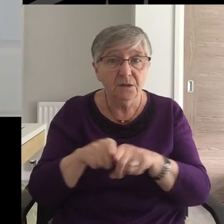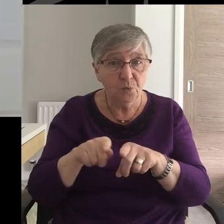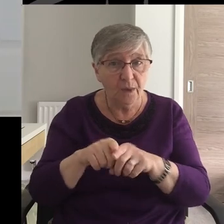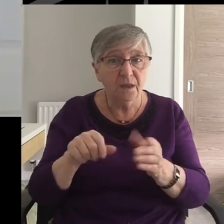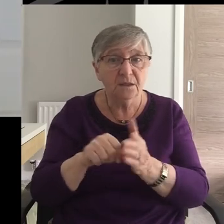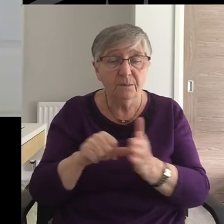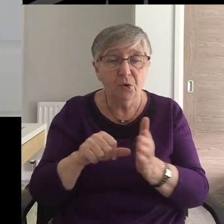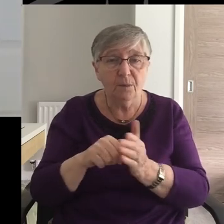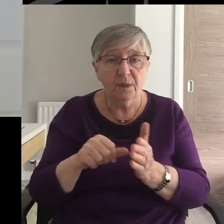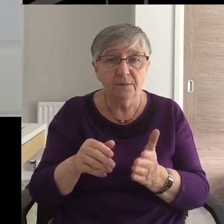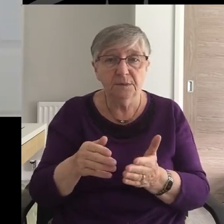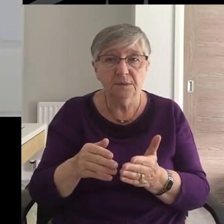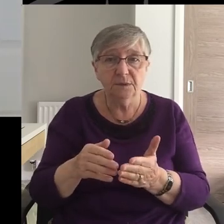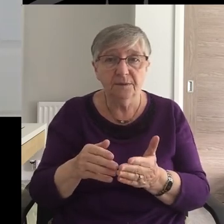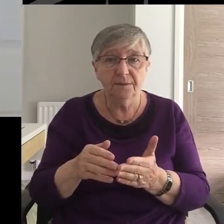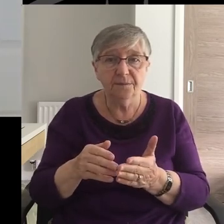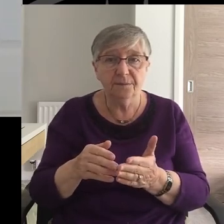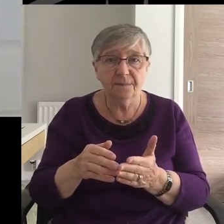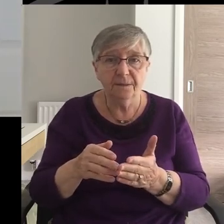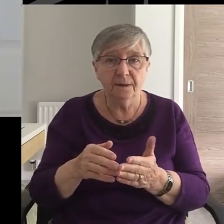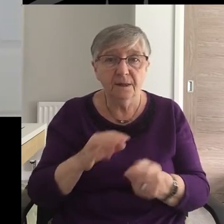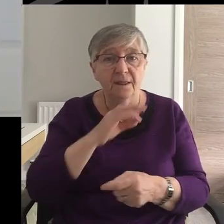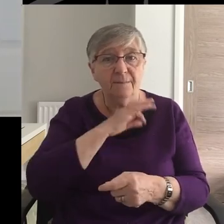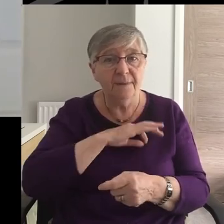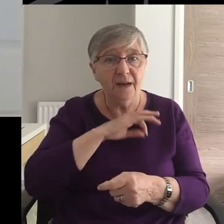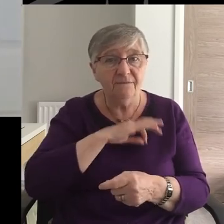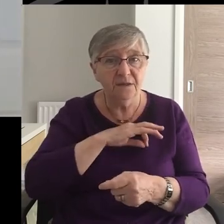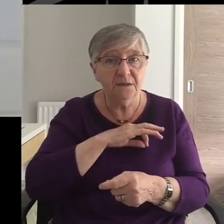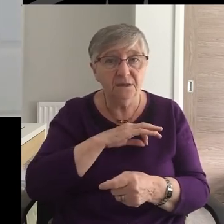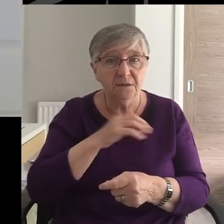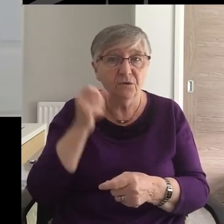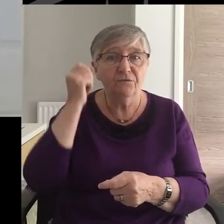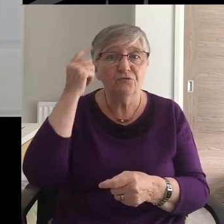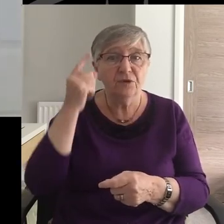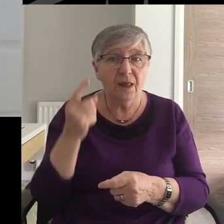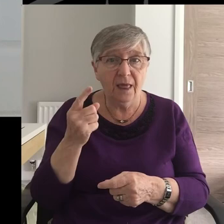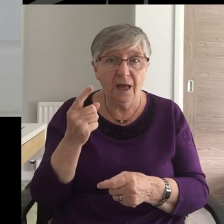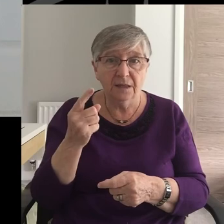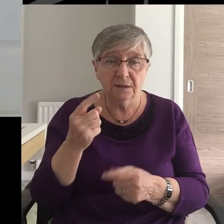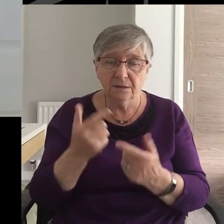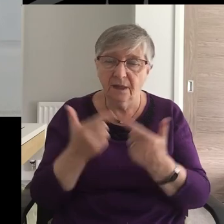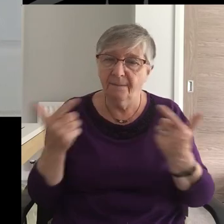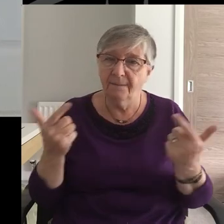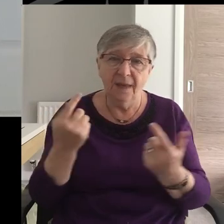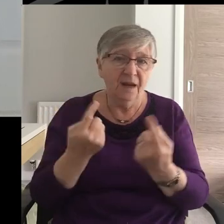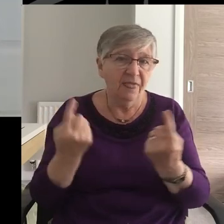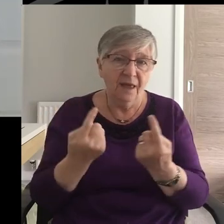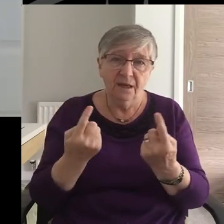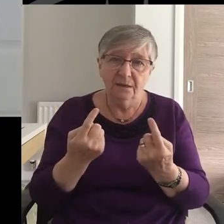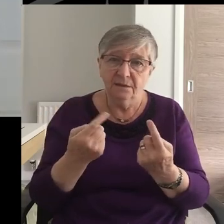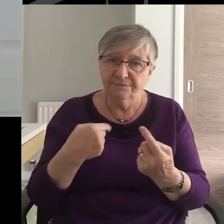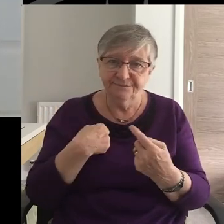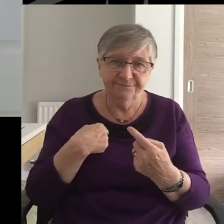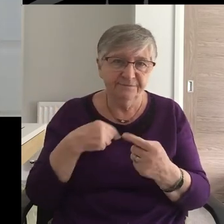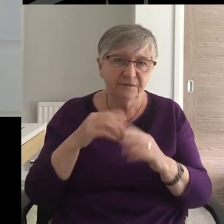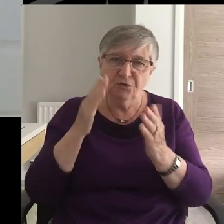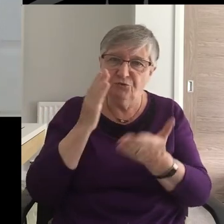problems The benefits of realising that There's many things that we don't really need